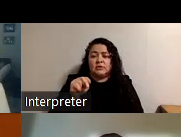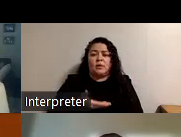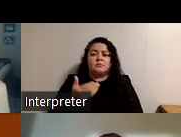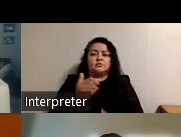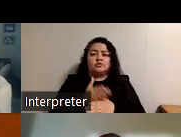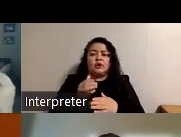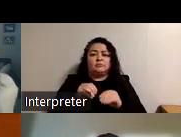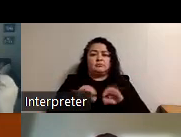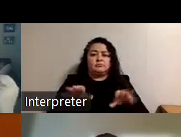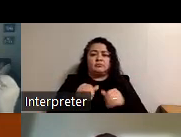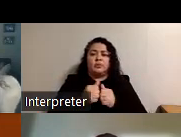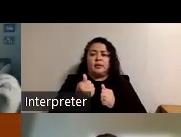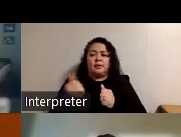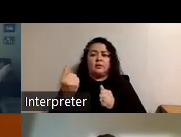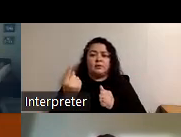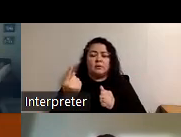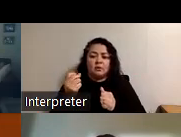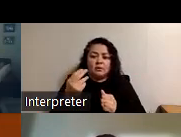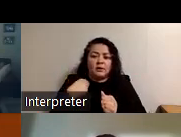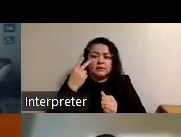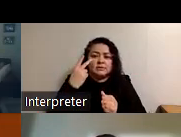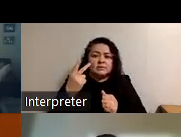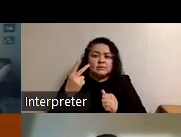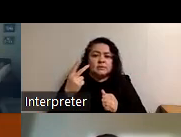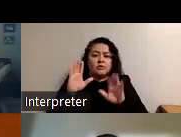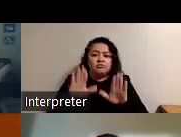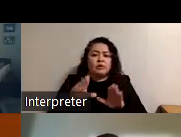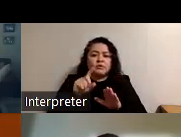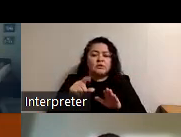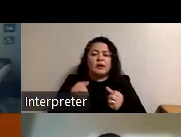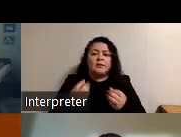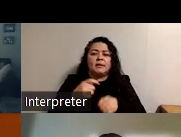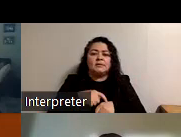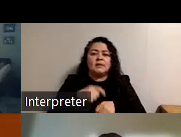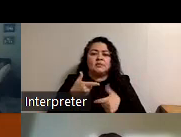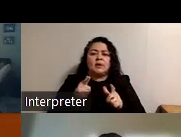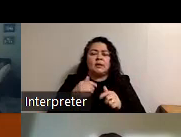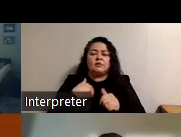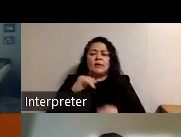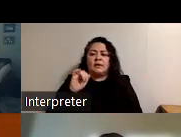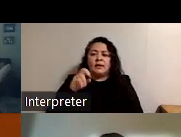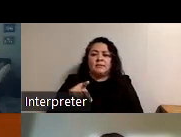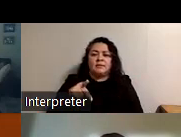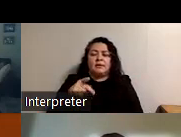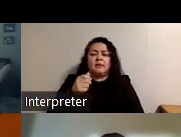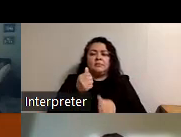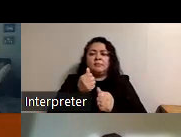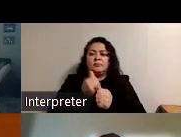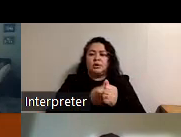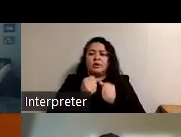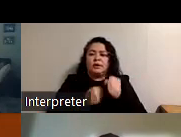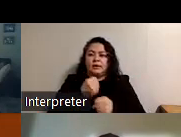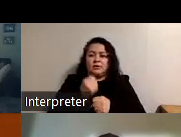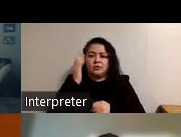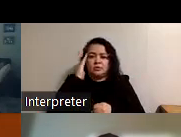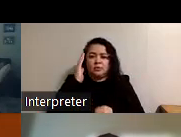anyone oh i see a great question how many times are we allowed to have an iep meeting per year anyone know the answer